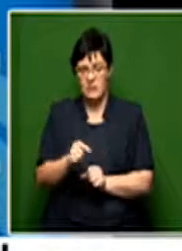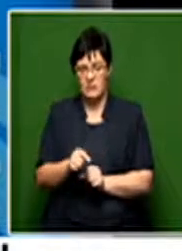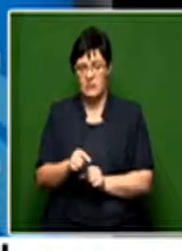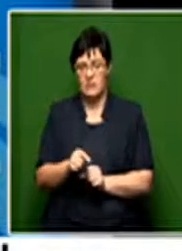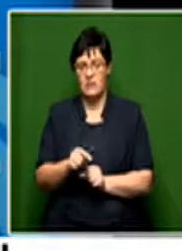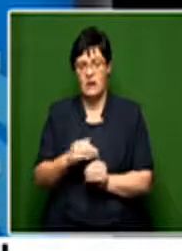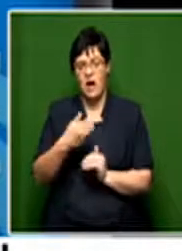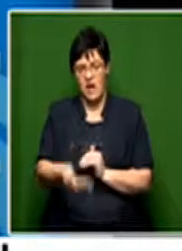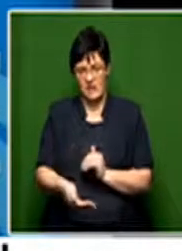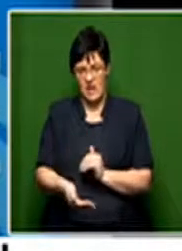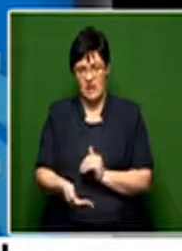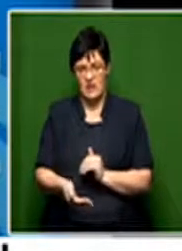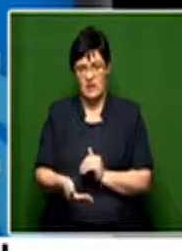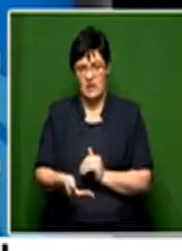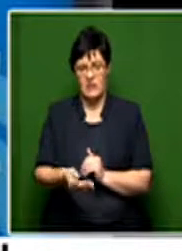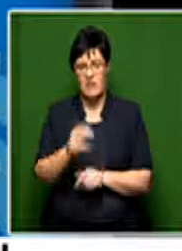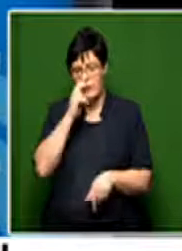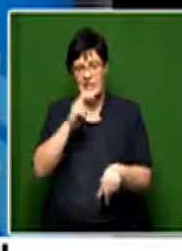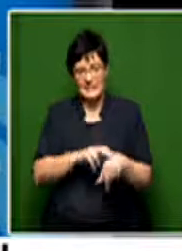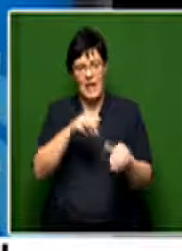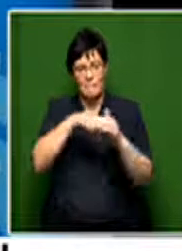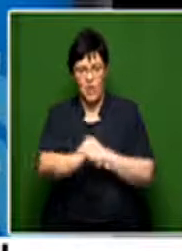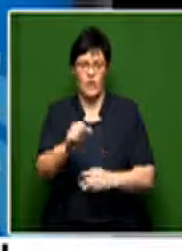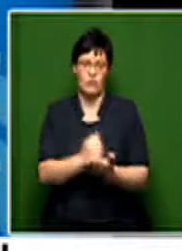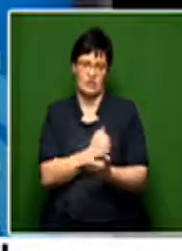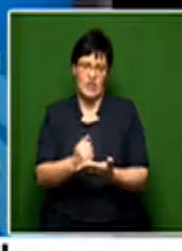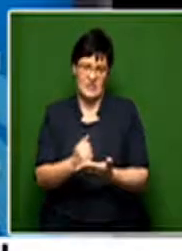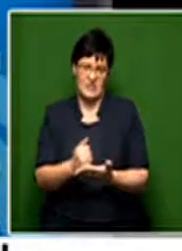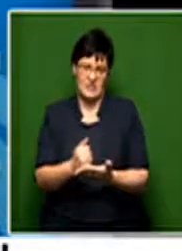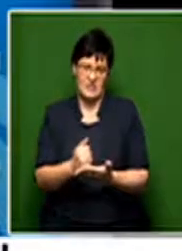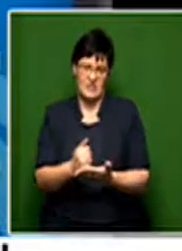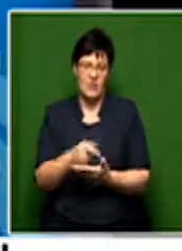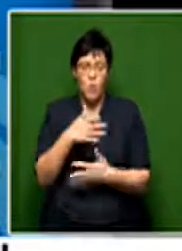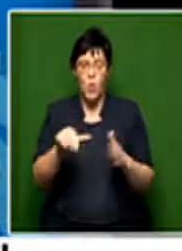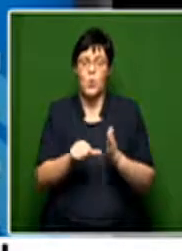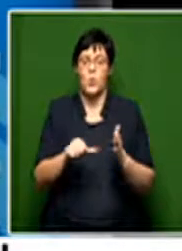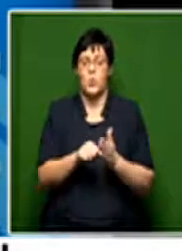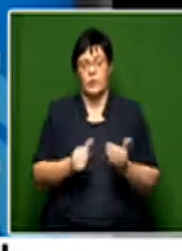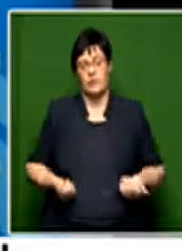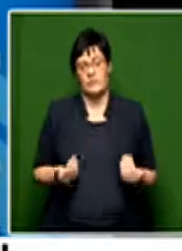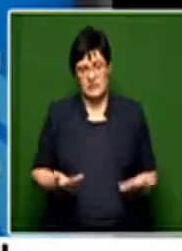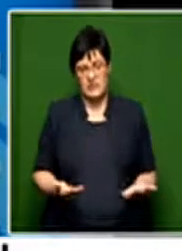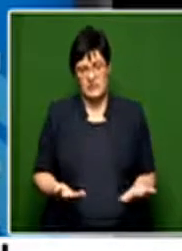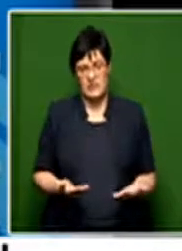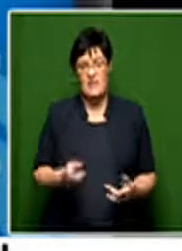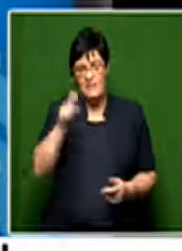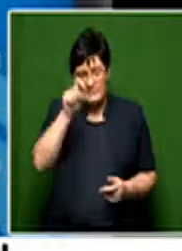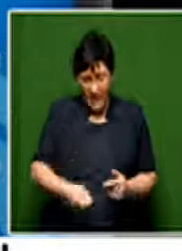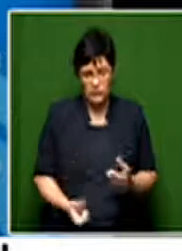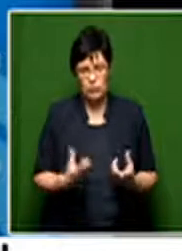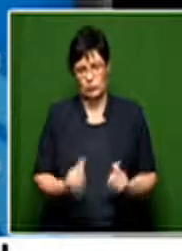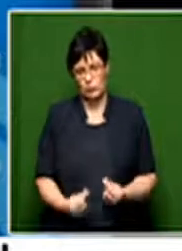Southern Africa have indeed made birth registration for one of the key services that has remained